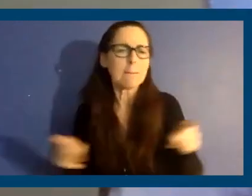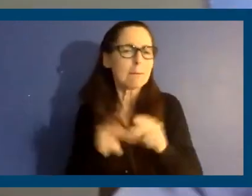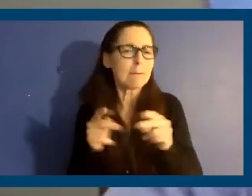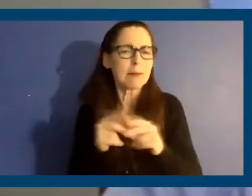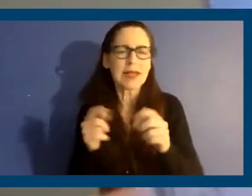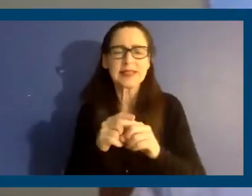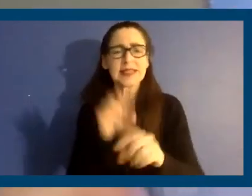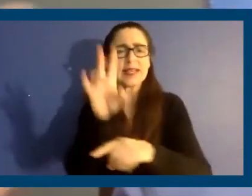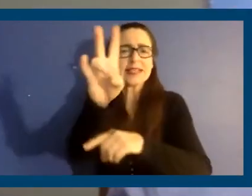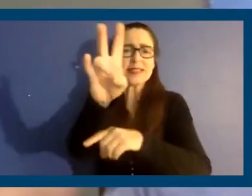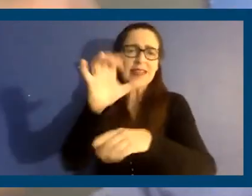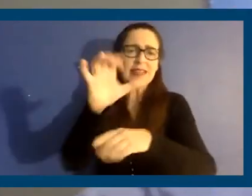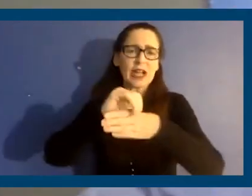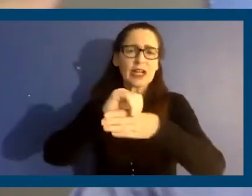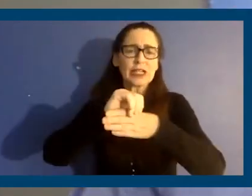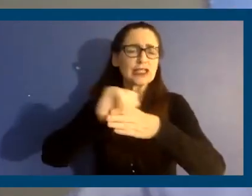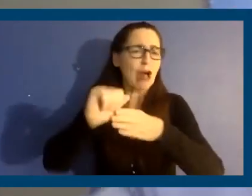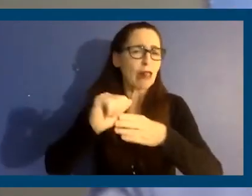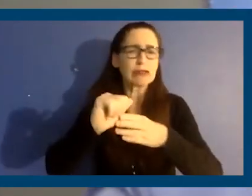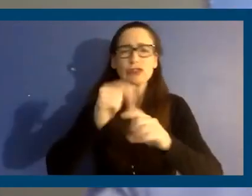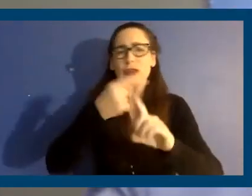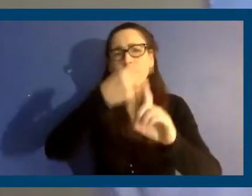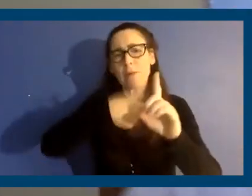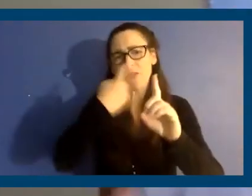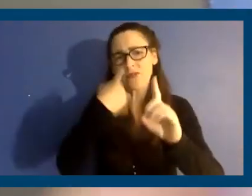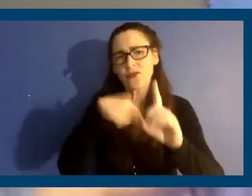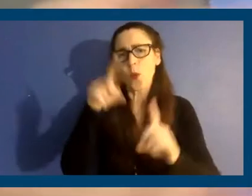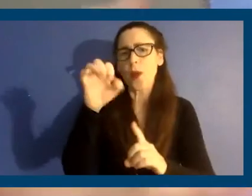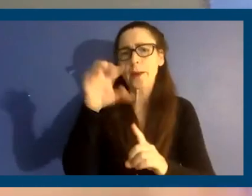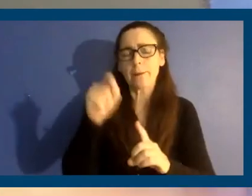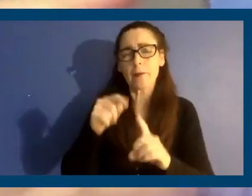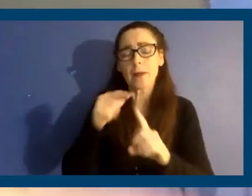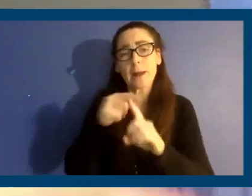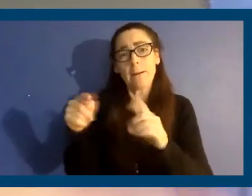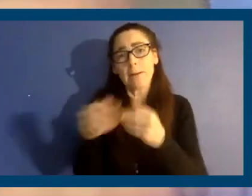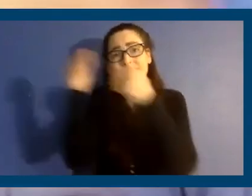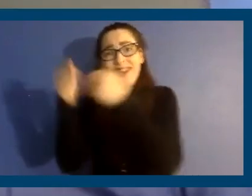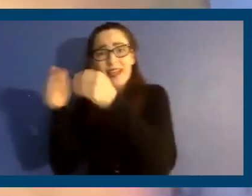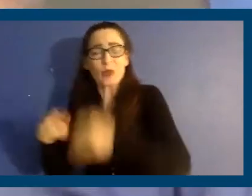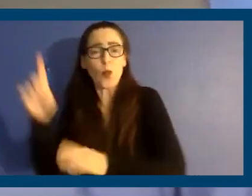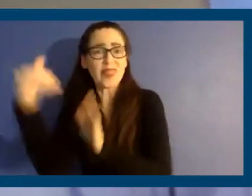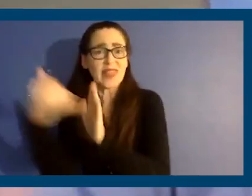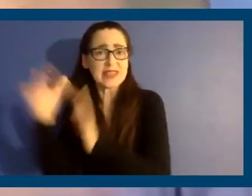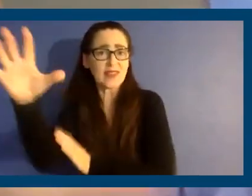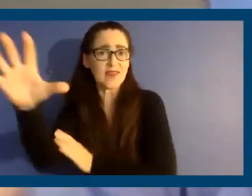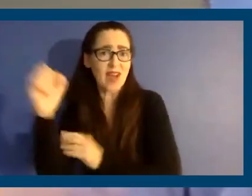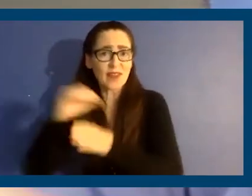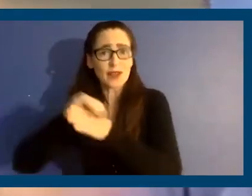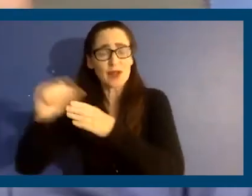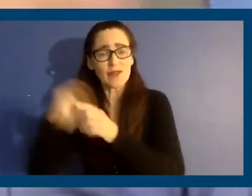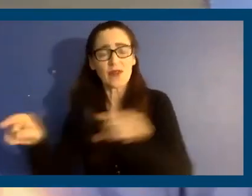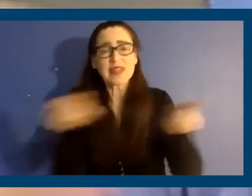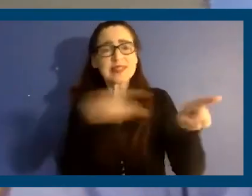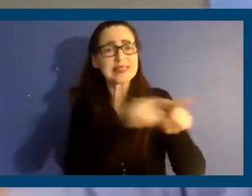the surrounding neighborhood is now paying $1,500, $1,800. So it is in the interest of that landlord to get rid of that